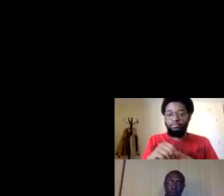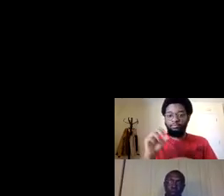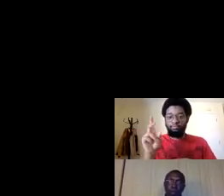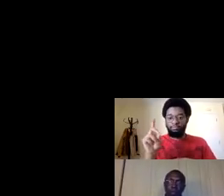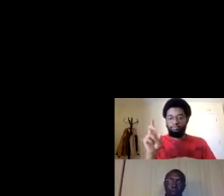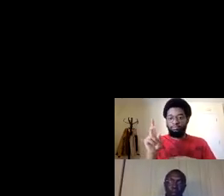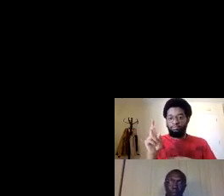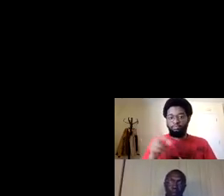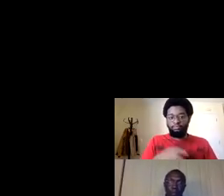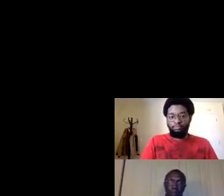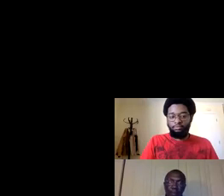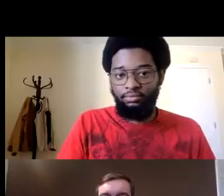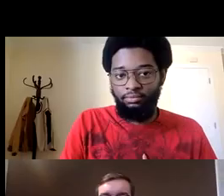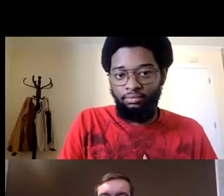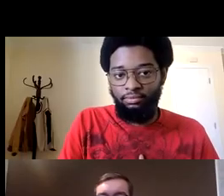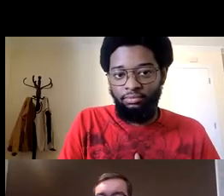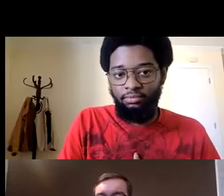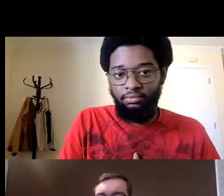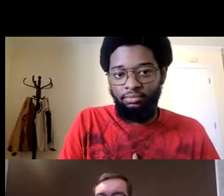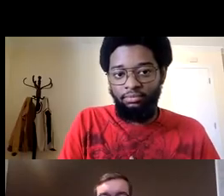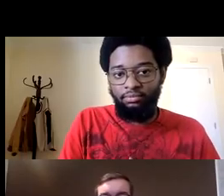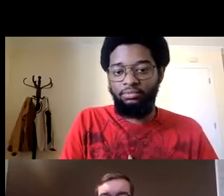let's continue okay